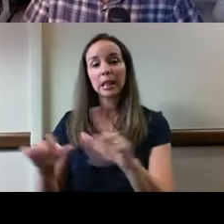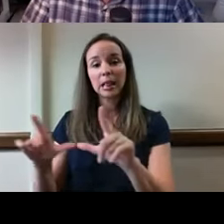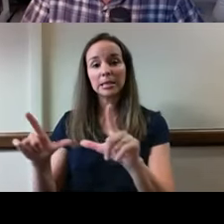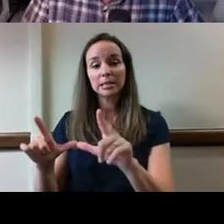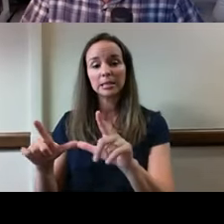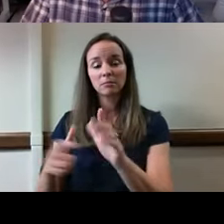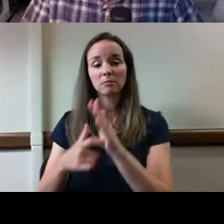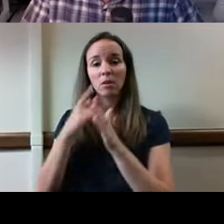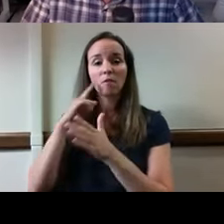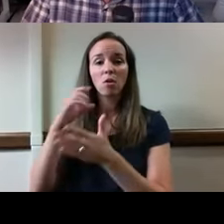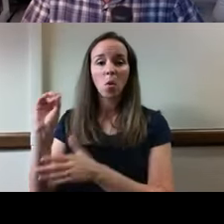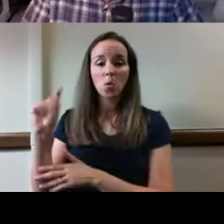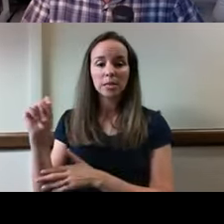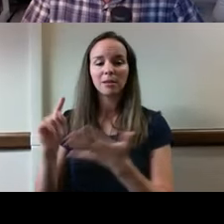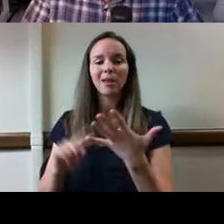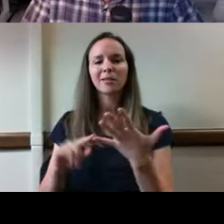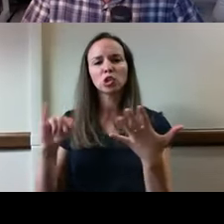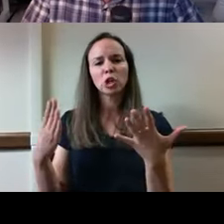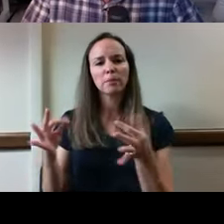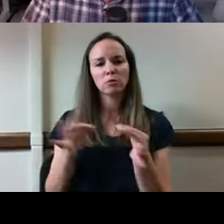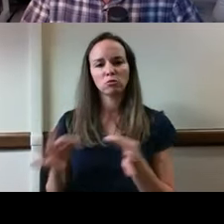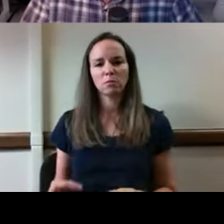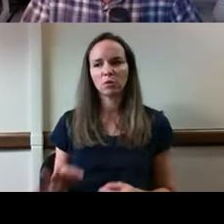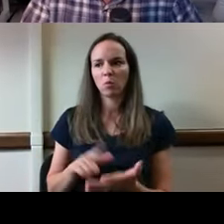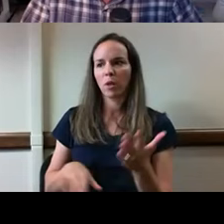and the job descriptions for this particular person.